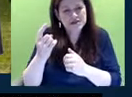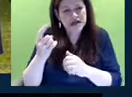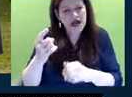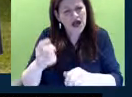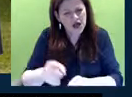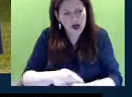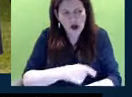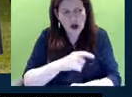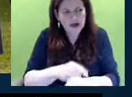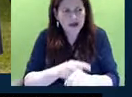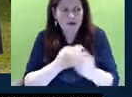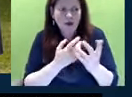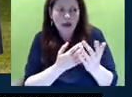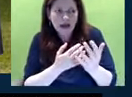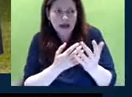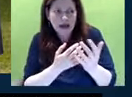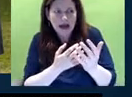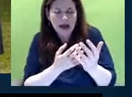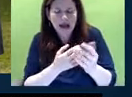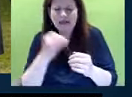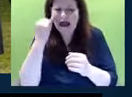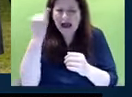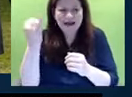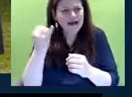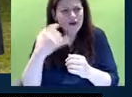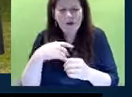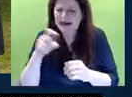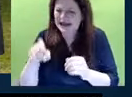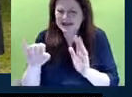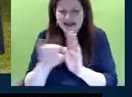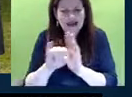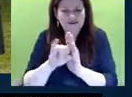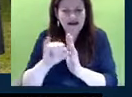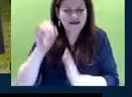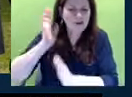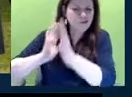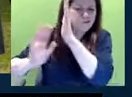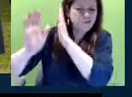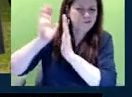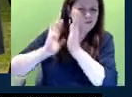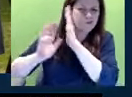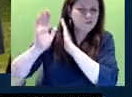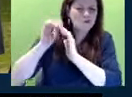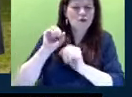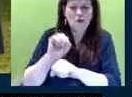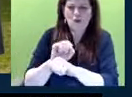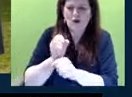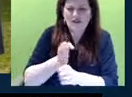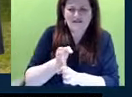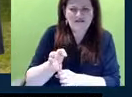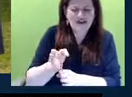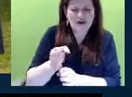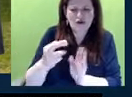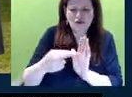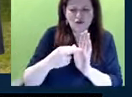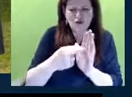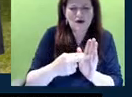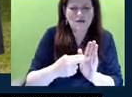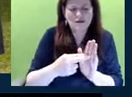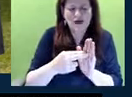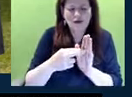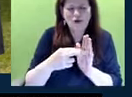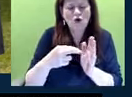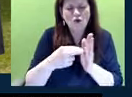coming and an idea, a need that had been identified by those who work in the field, like Representative Longhurst,